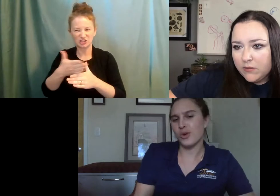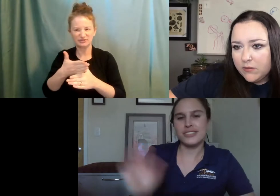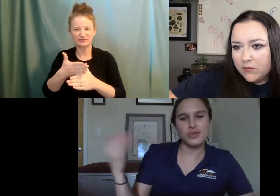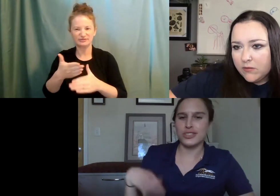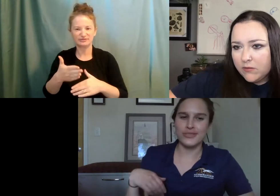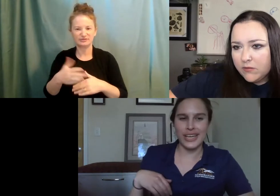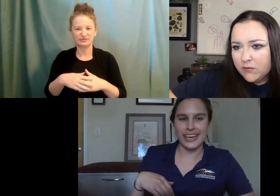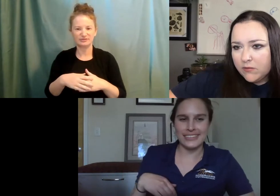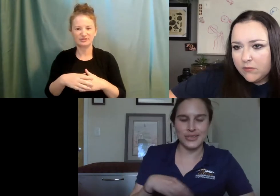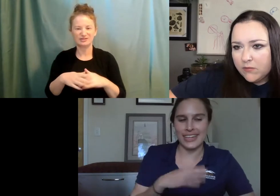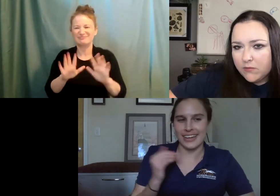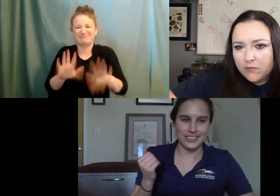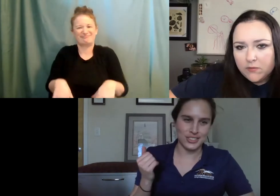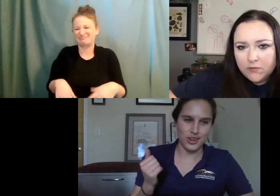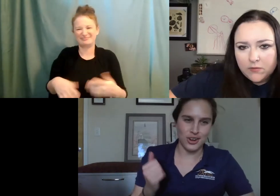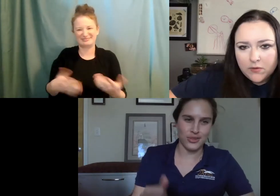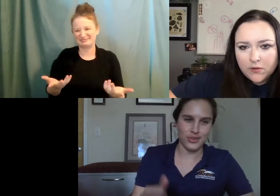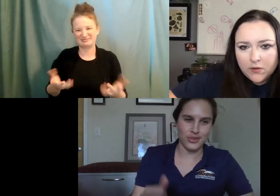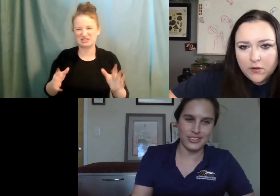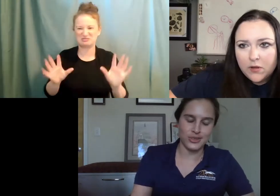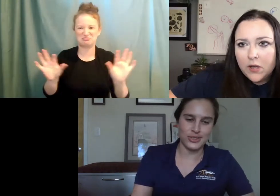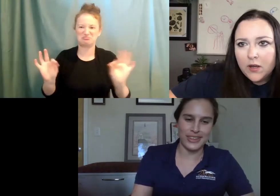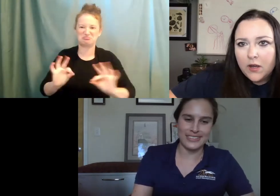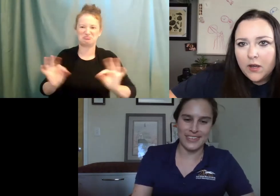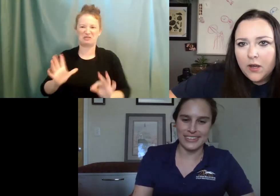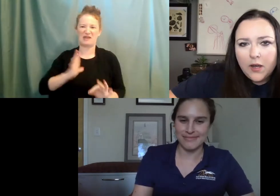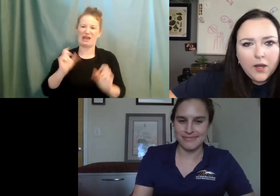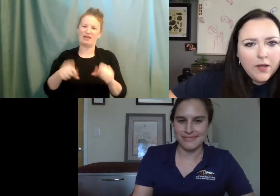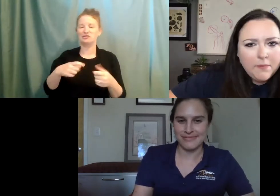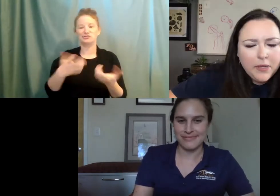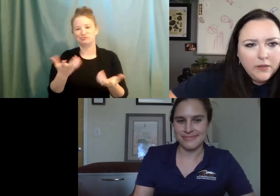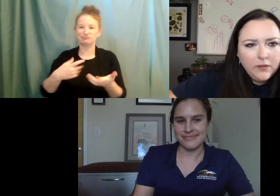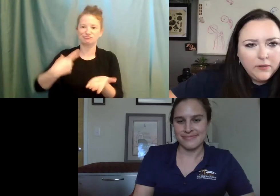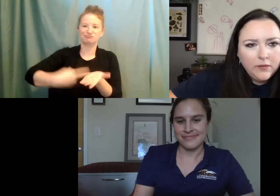And worst comes to worst, if we can't do it, I can just talk through our intro too. That's fine.